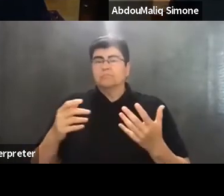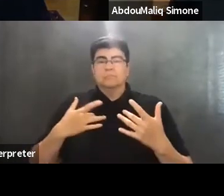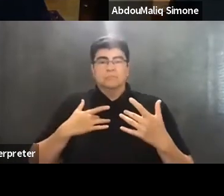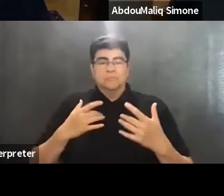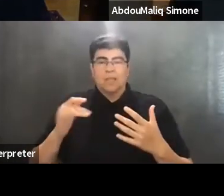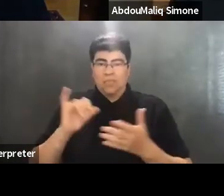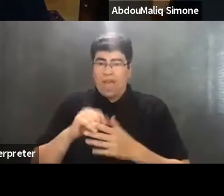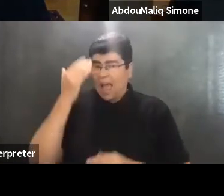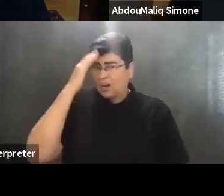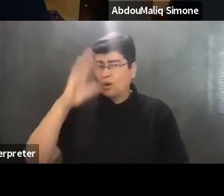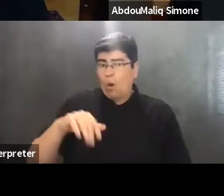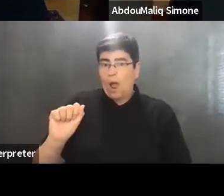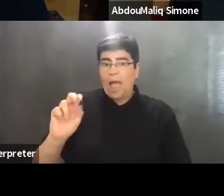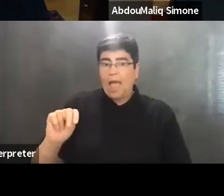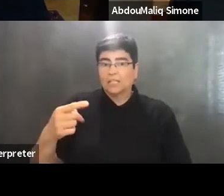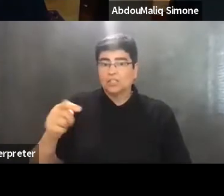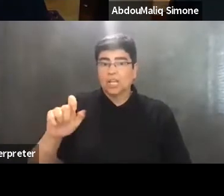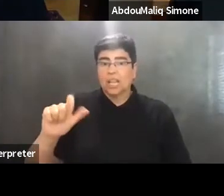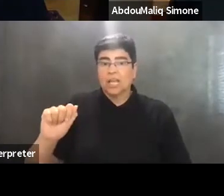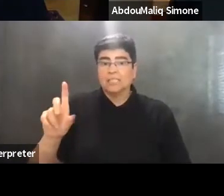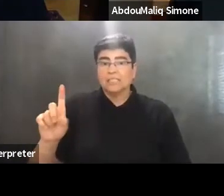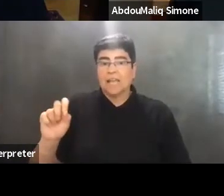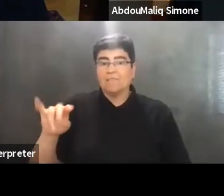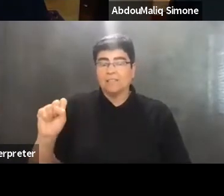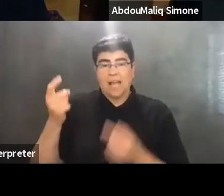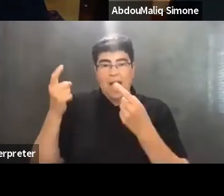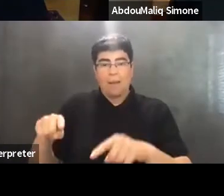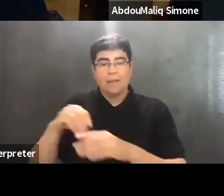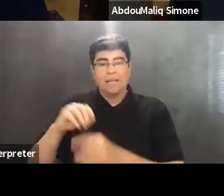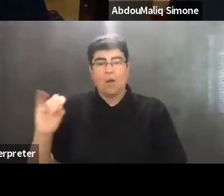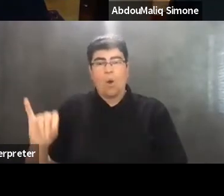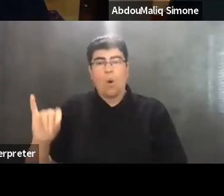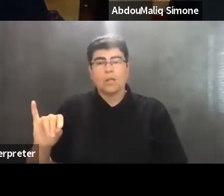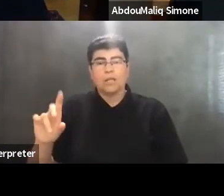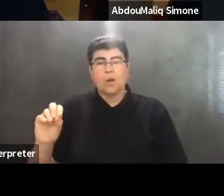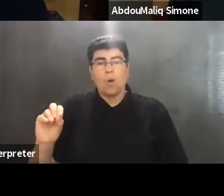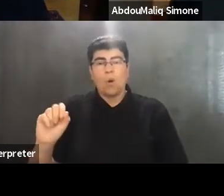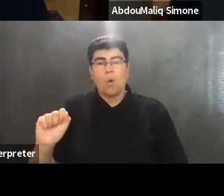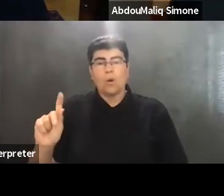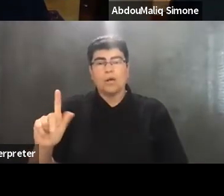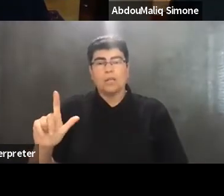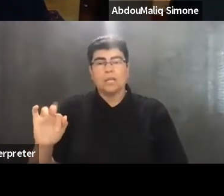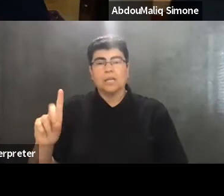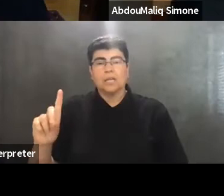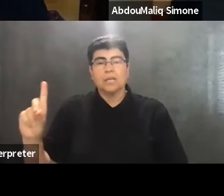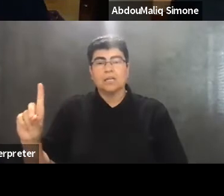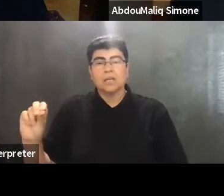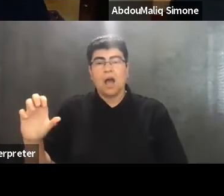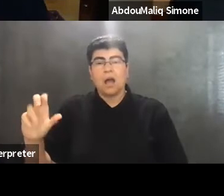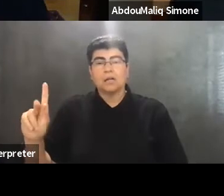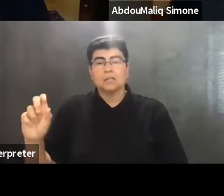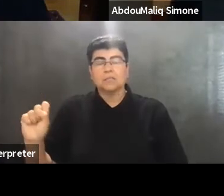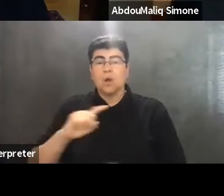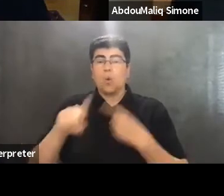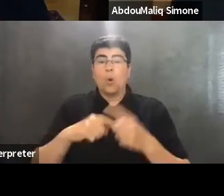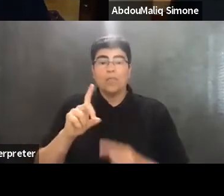Angela Davis participated in at the Oakland docks, when the international, the